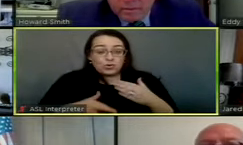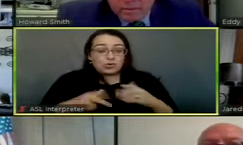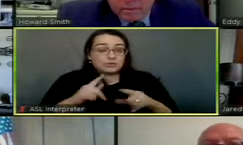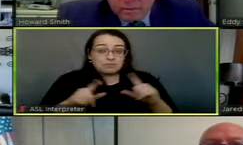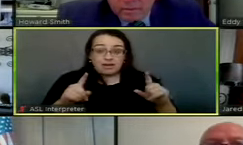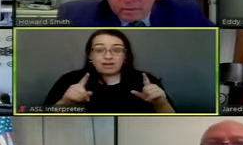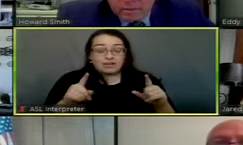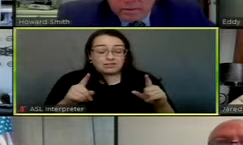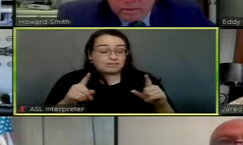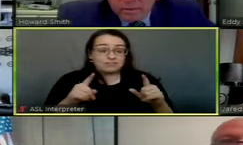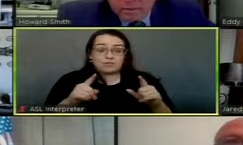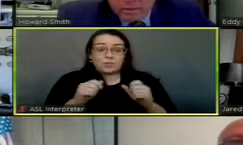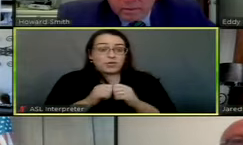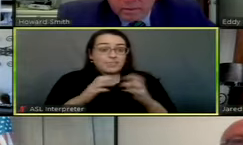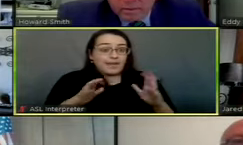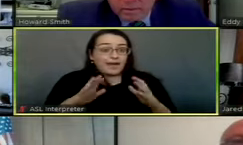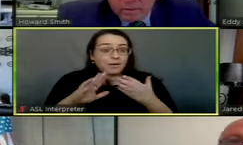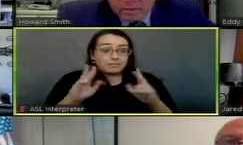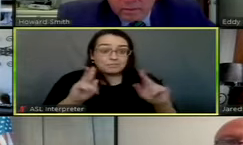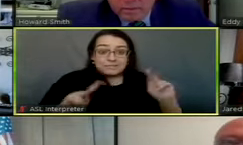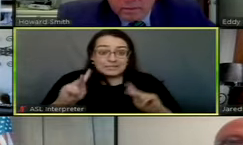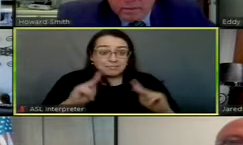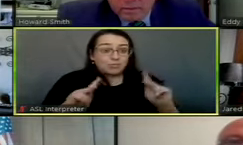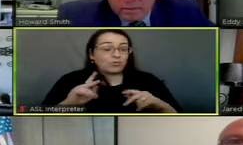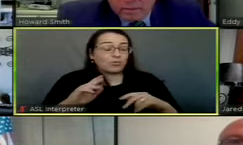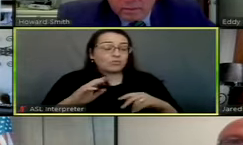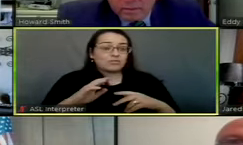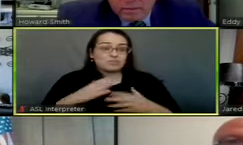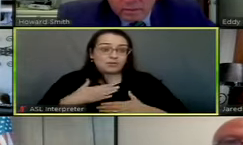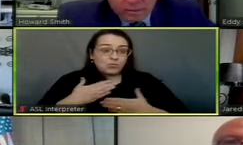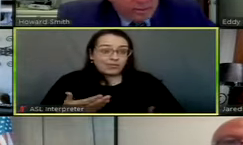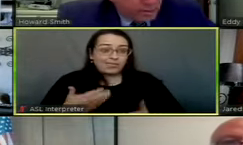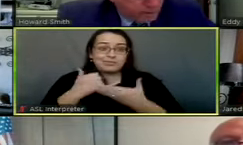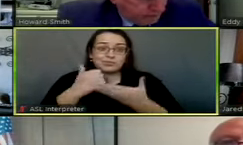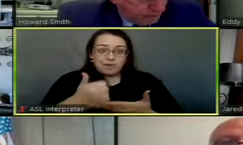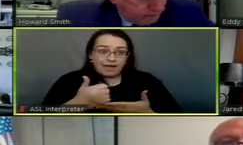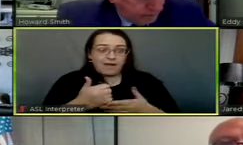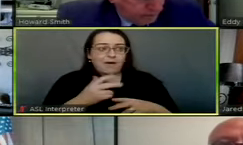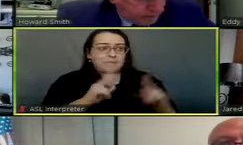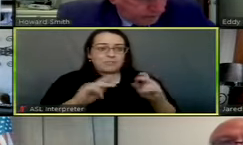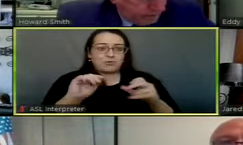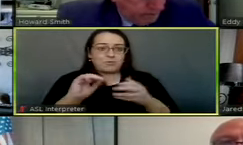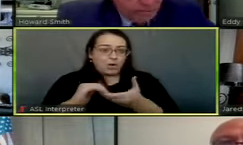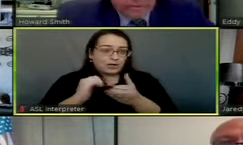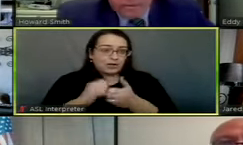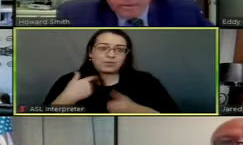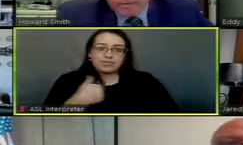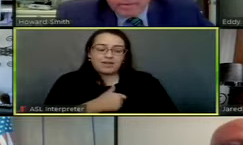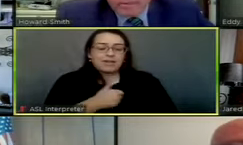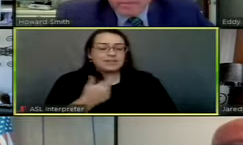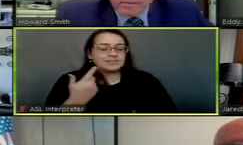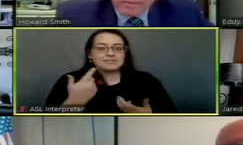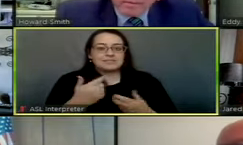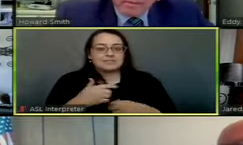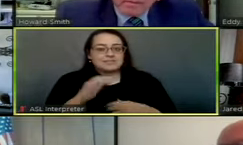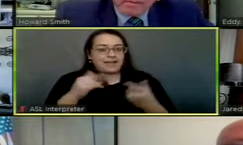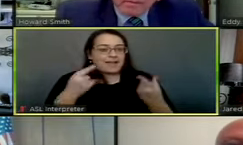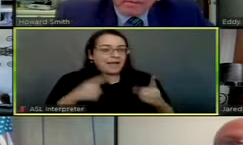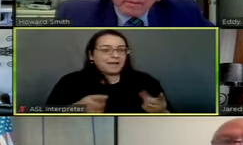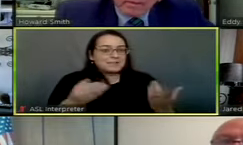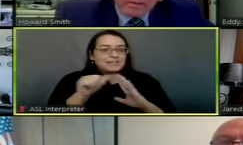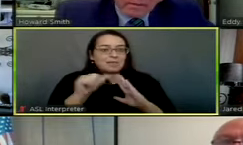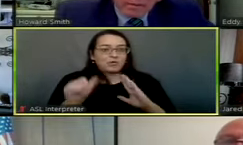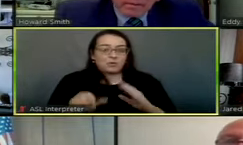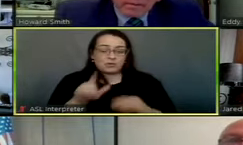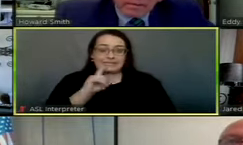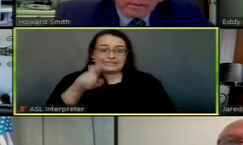without the community stepping up, our community partners stepping up. And, you know, that's what always happens when, in Amarillo, when there's